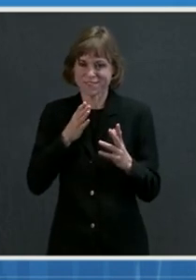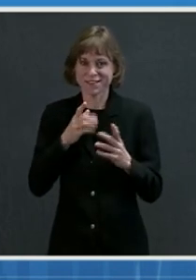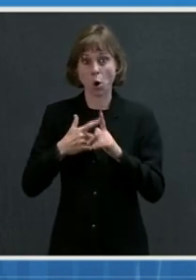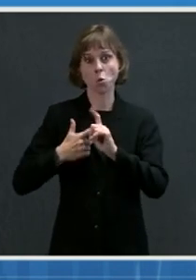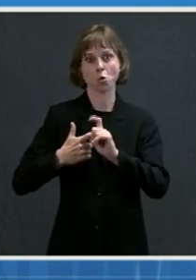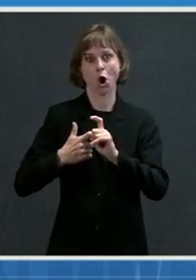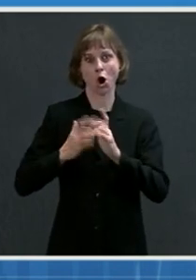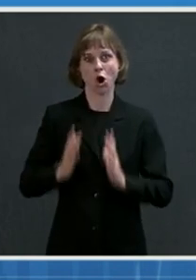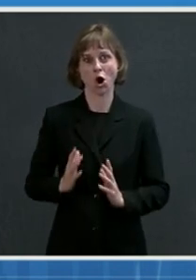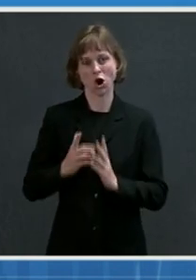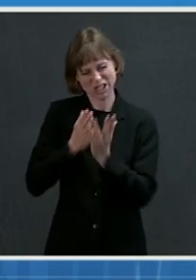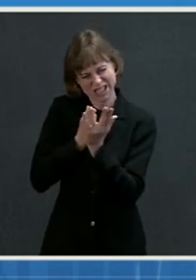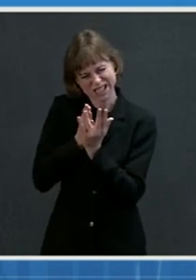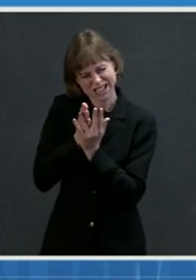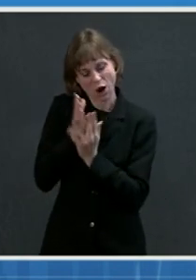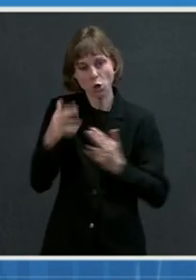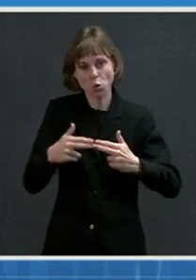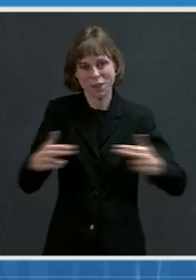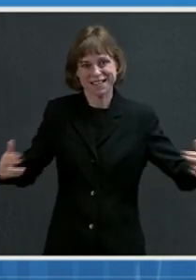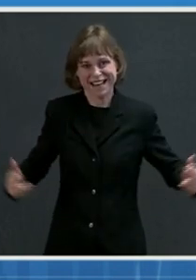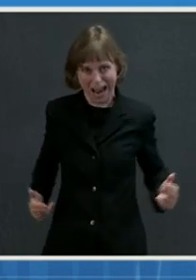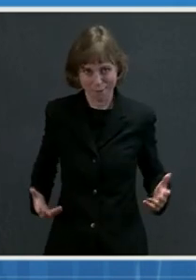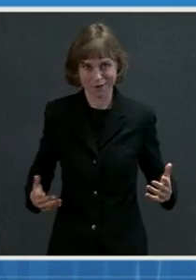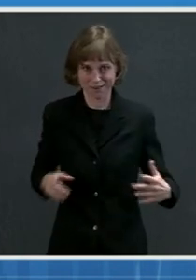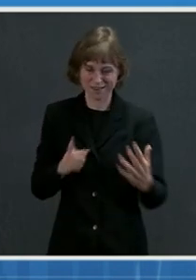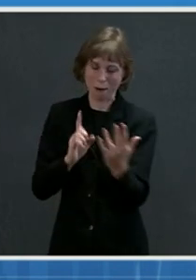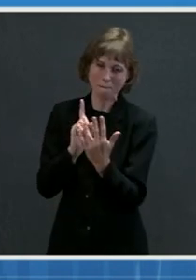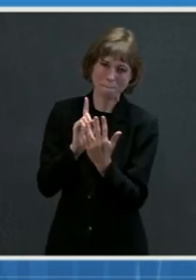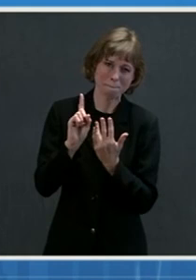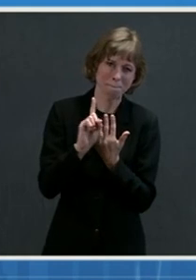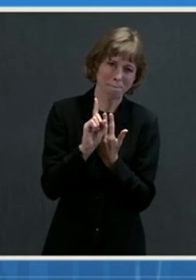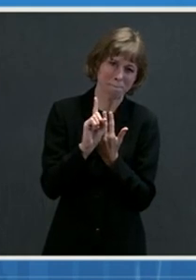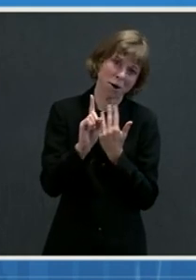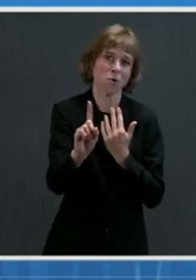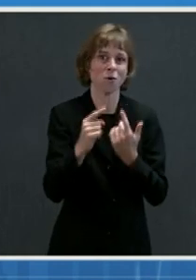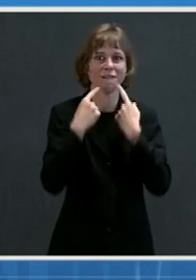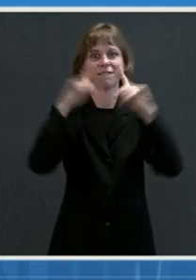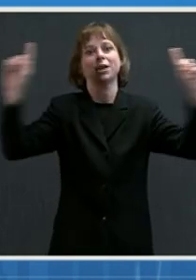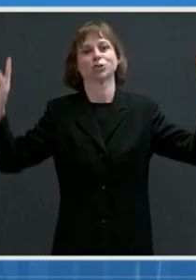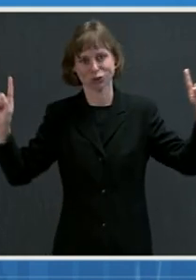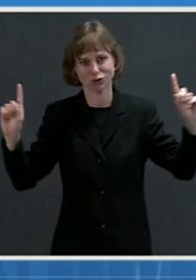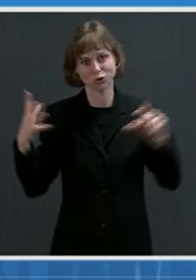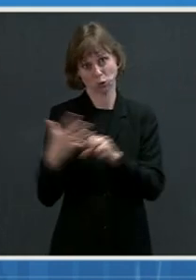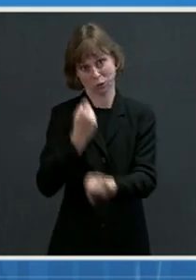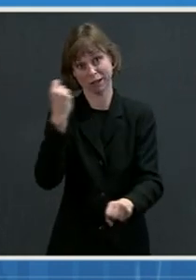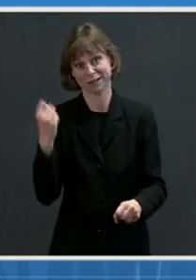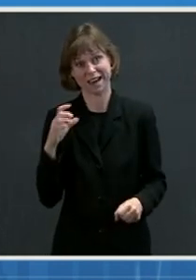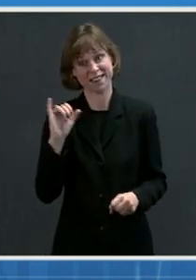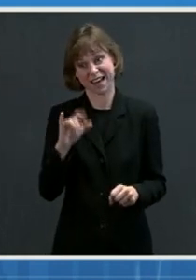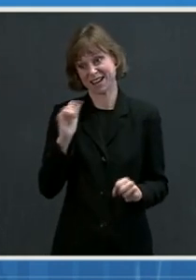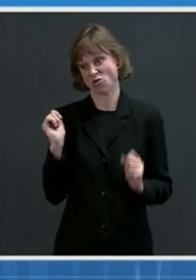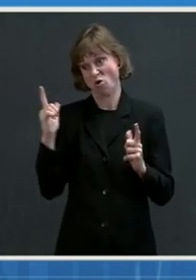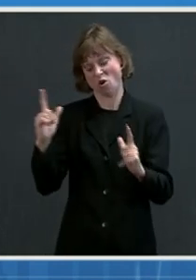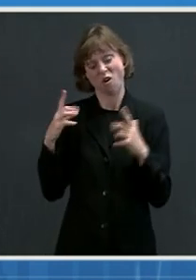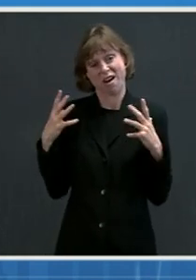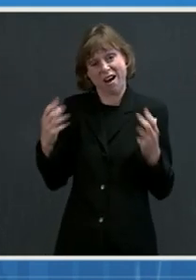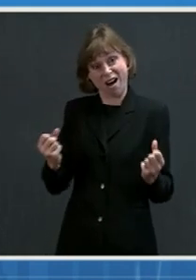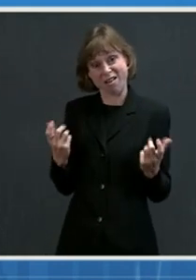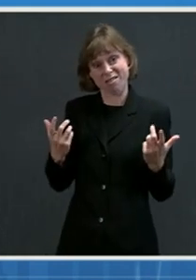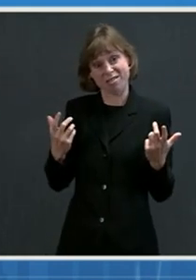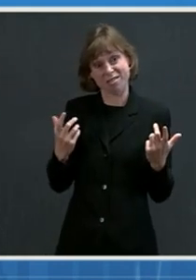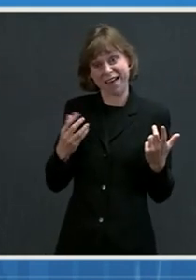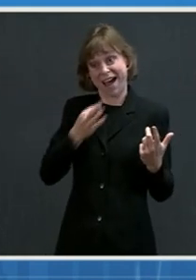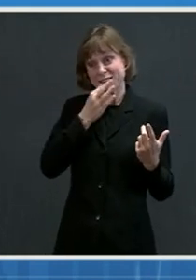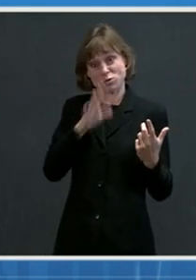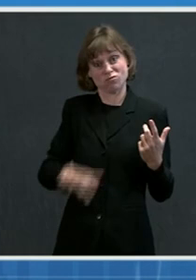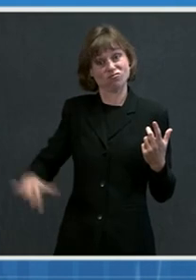commonly shared sentiment not just from us, but from public health experts everywhere. So, hopefully, the country